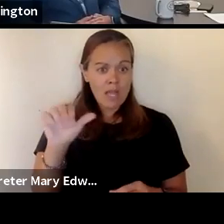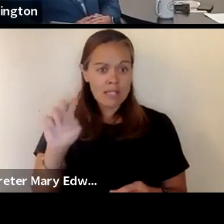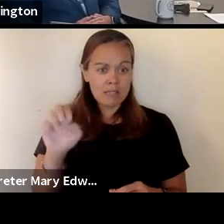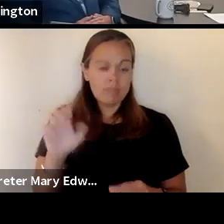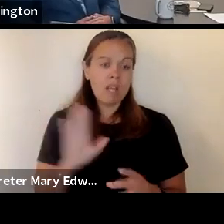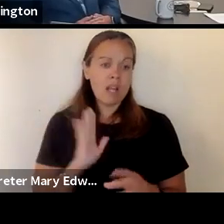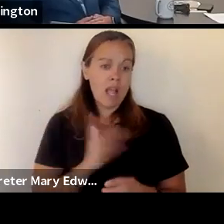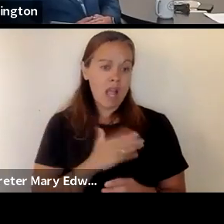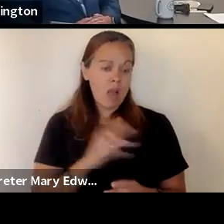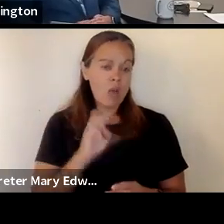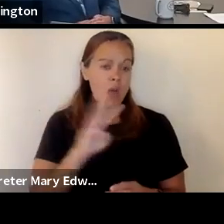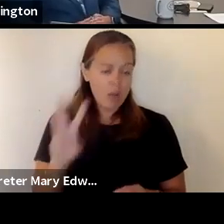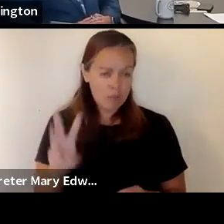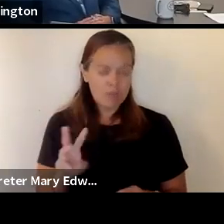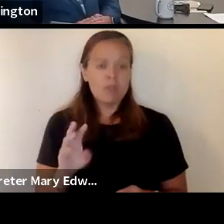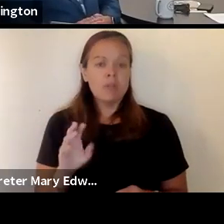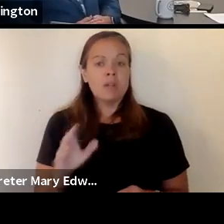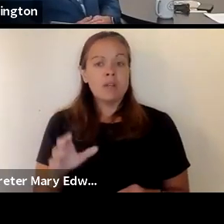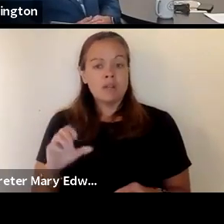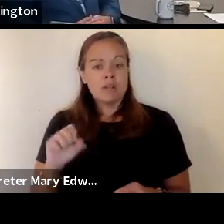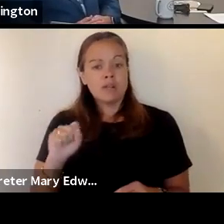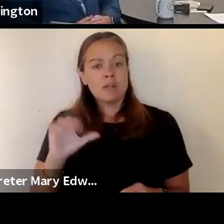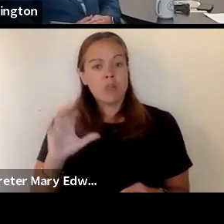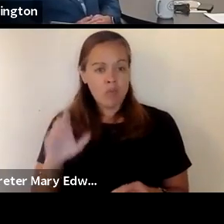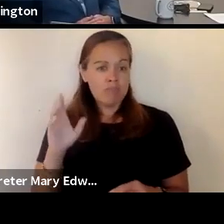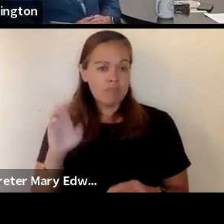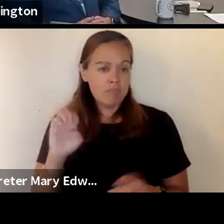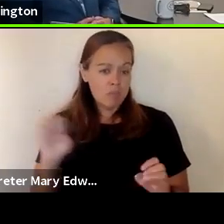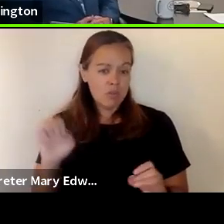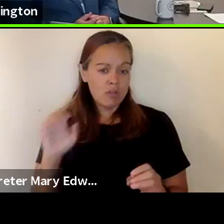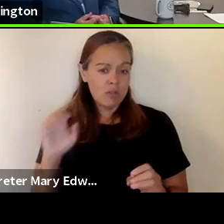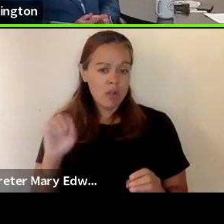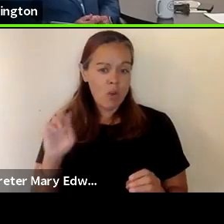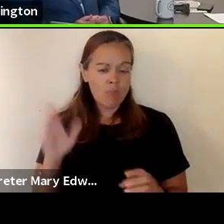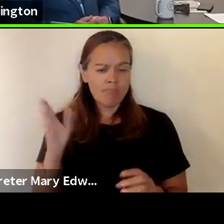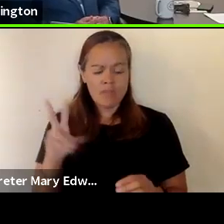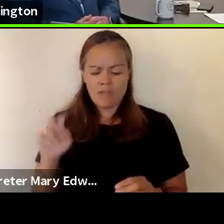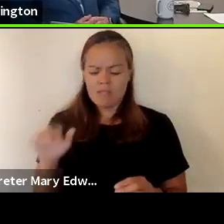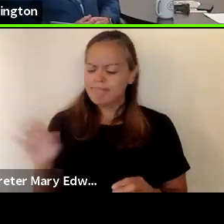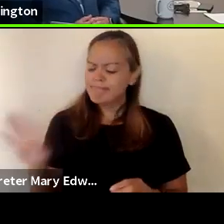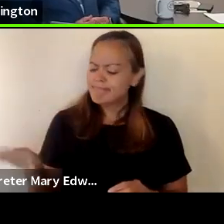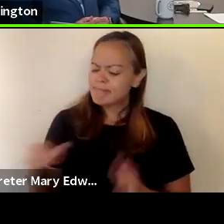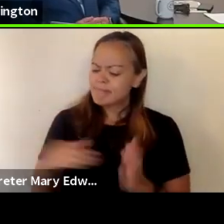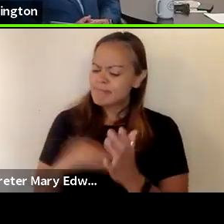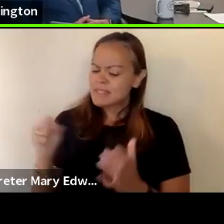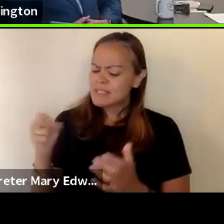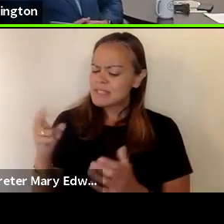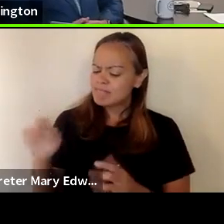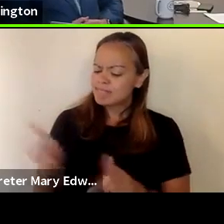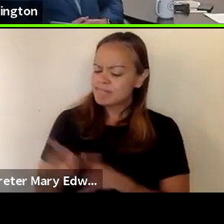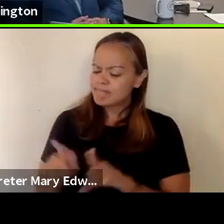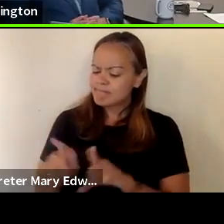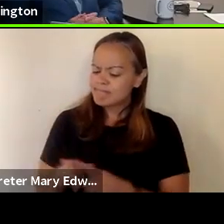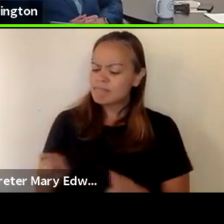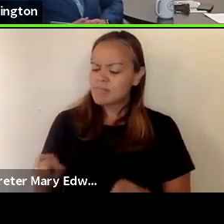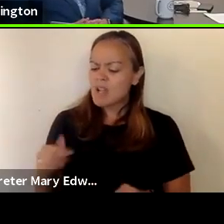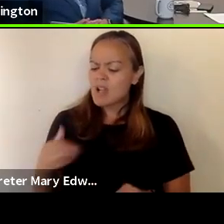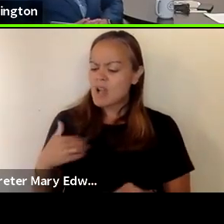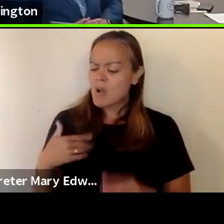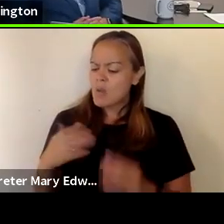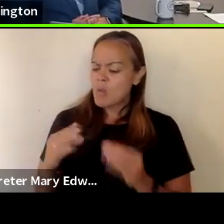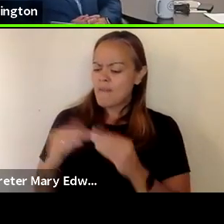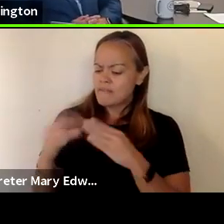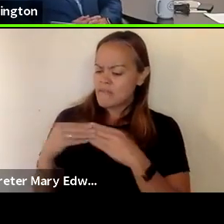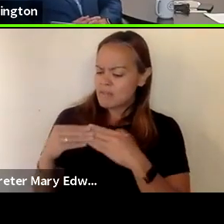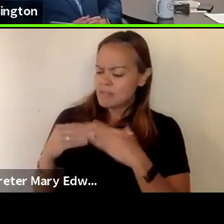our website at socoemergency.org vaccine dr shandy too i think uh one of the things that i think is more flexible